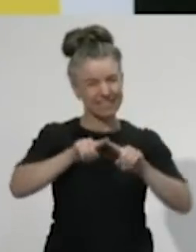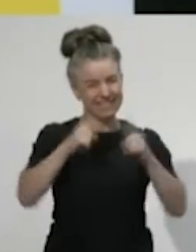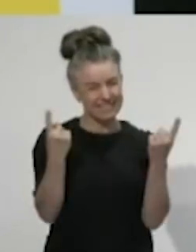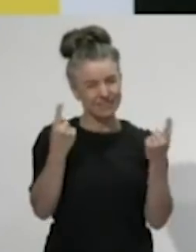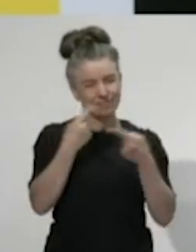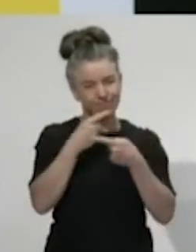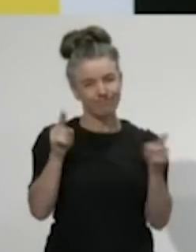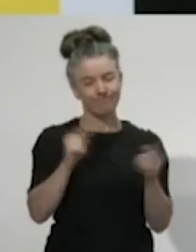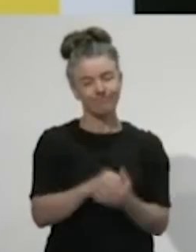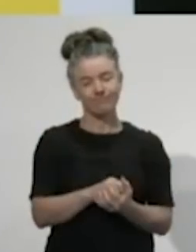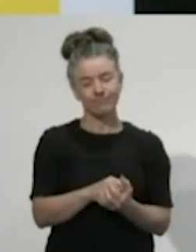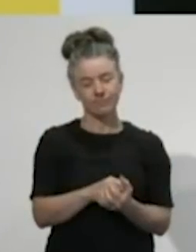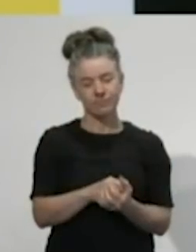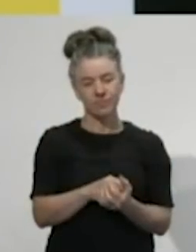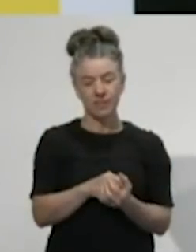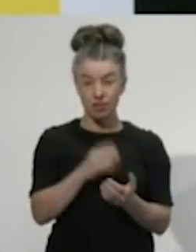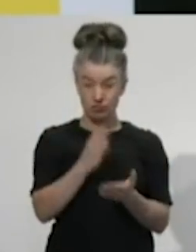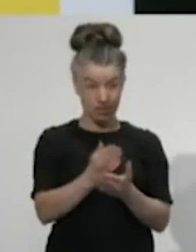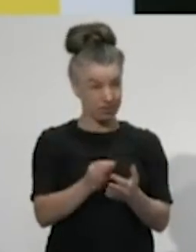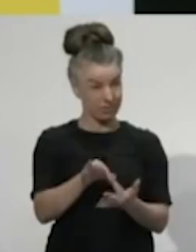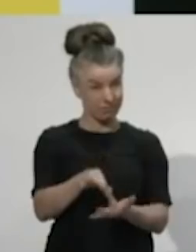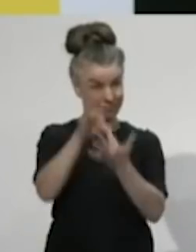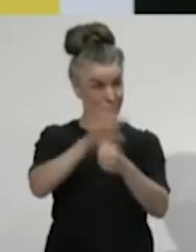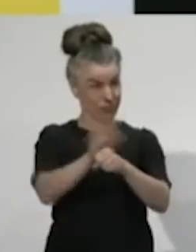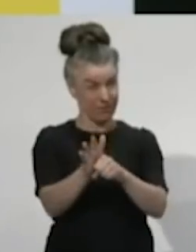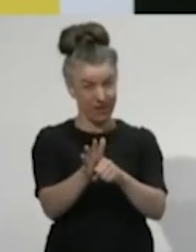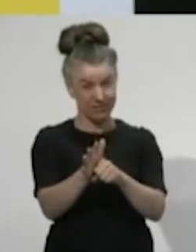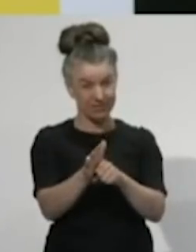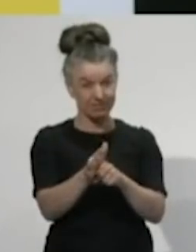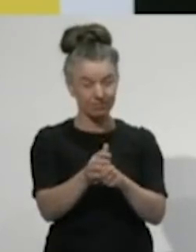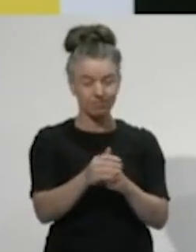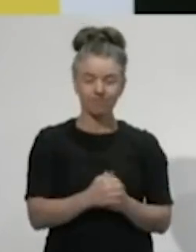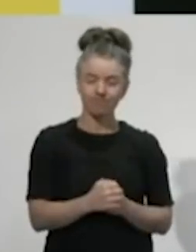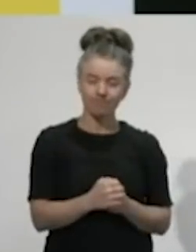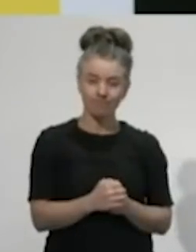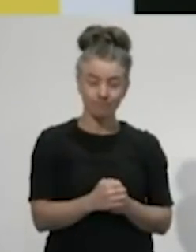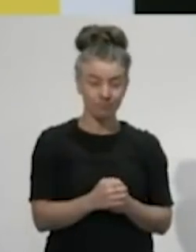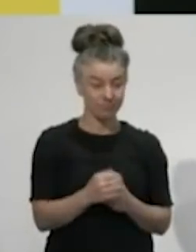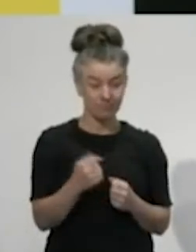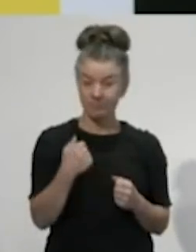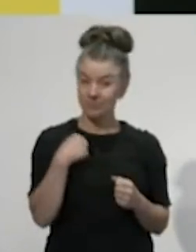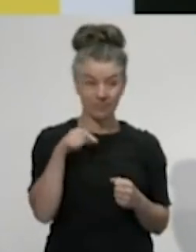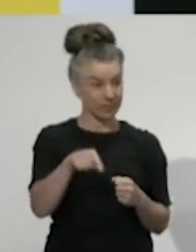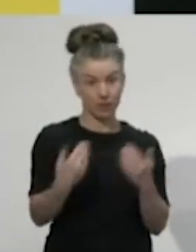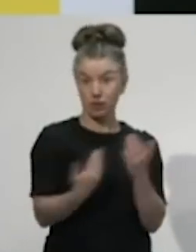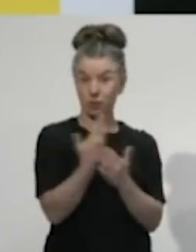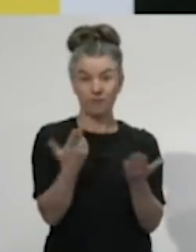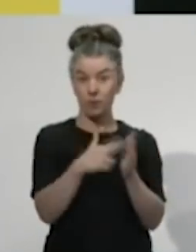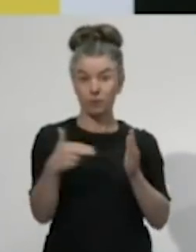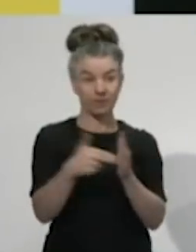is a tailored solution to a unique situation. There is no playbook for the recovery we are about to embark on.